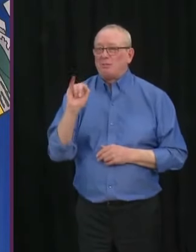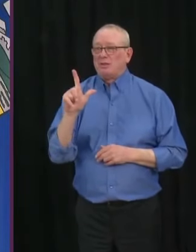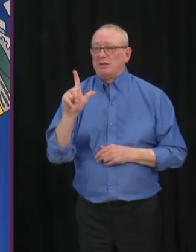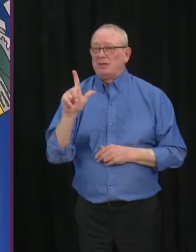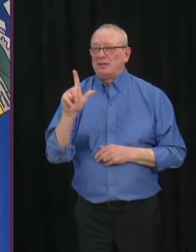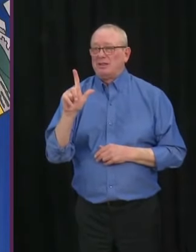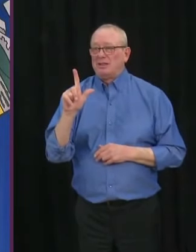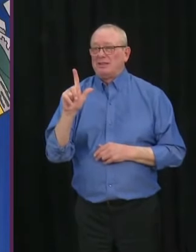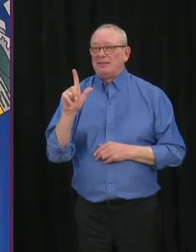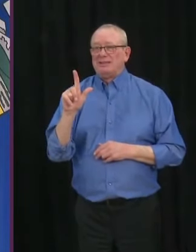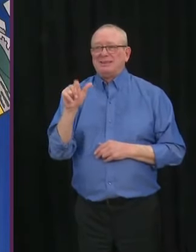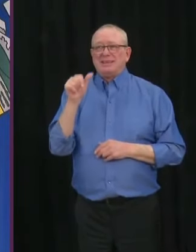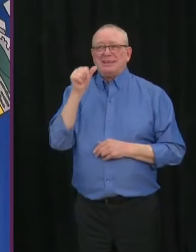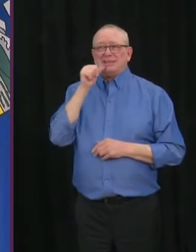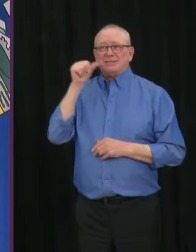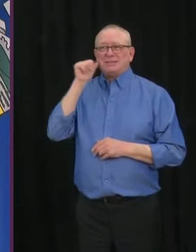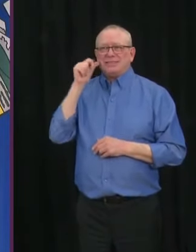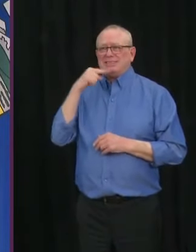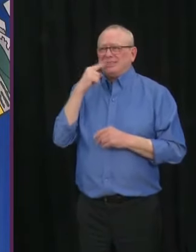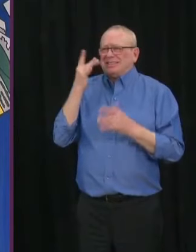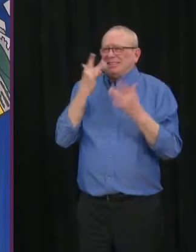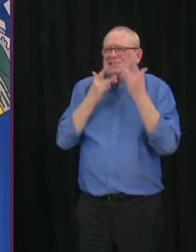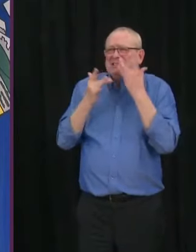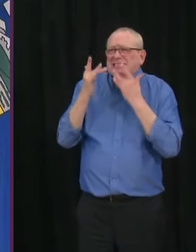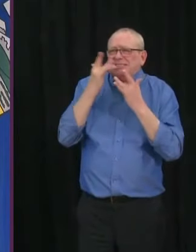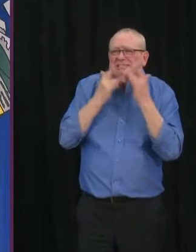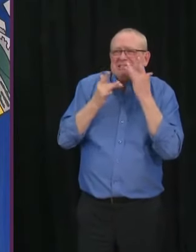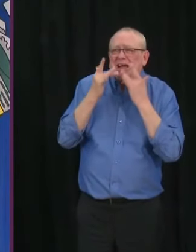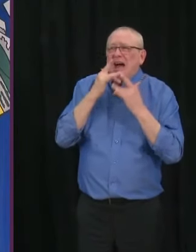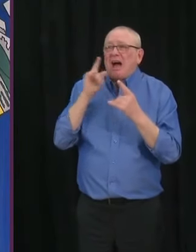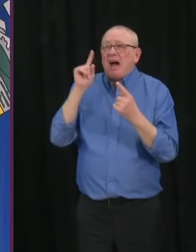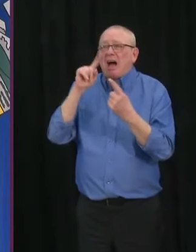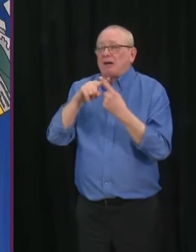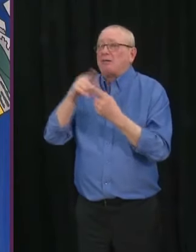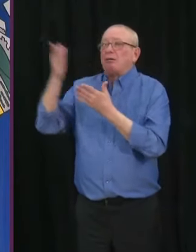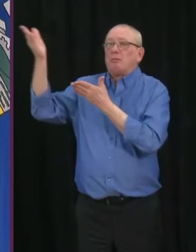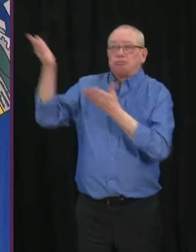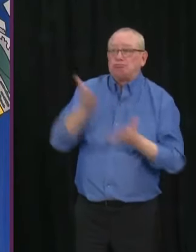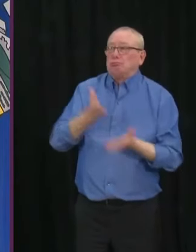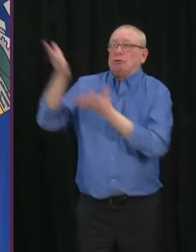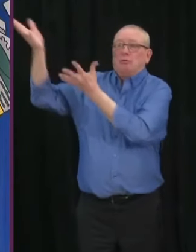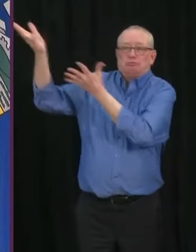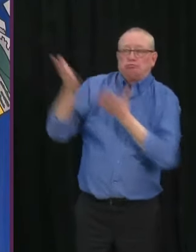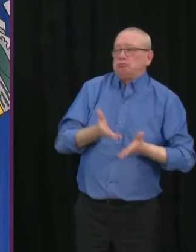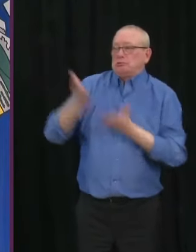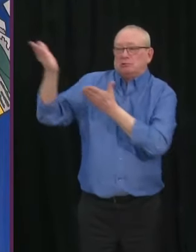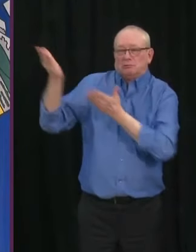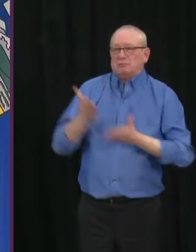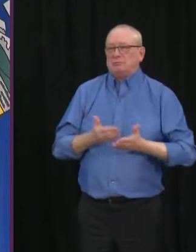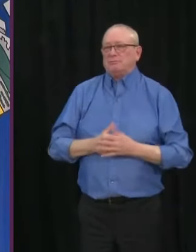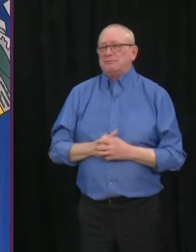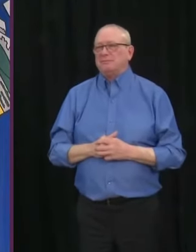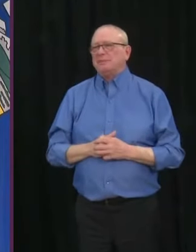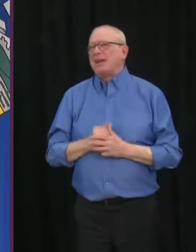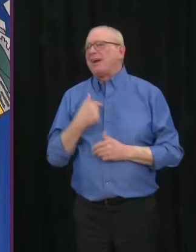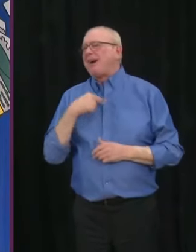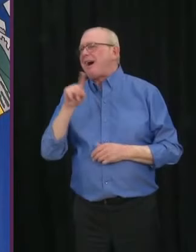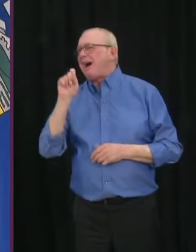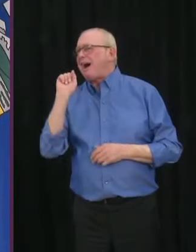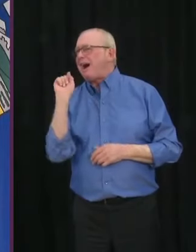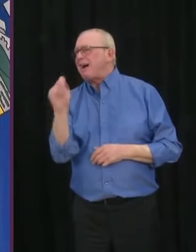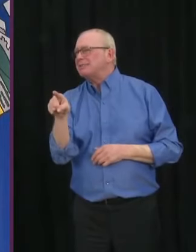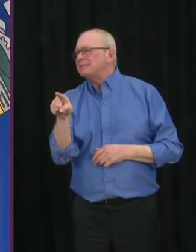thing going forward until we start getting that consistency. But how likely is it that we may need to push back on Phase 2